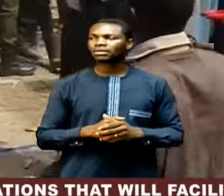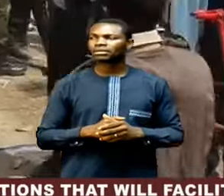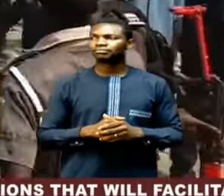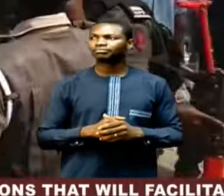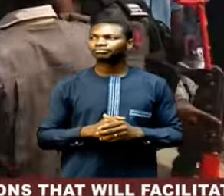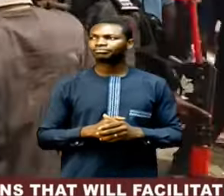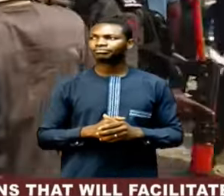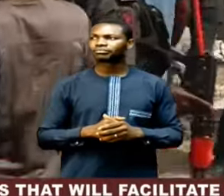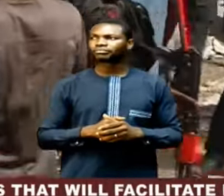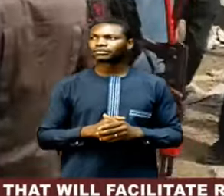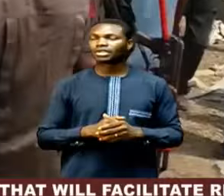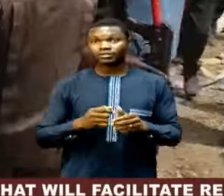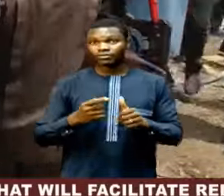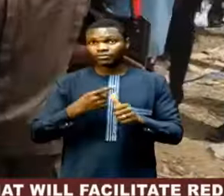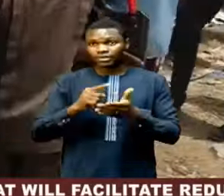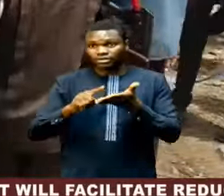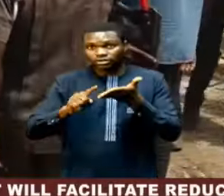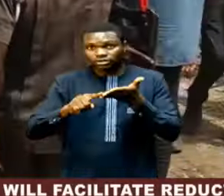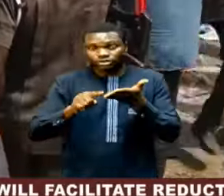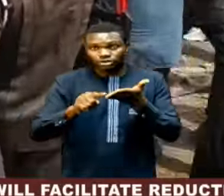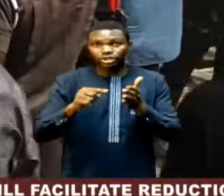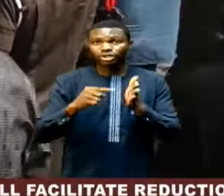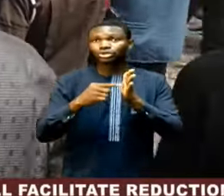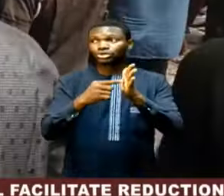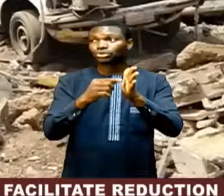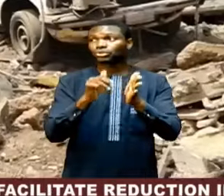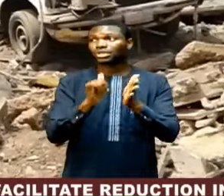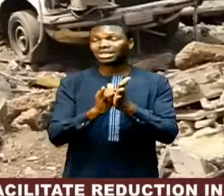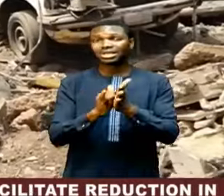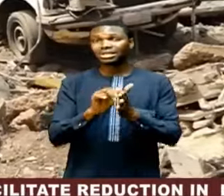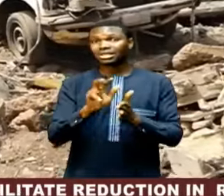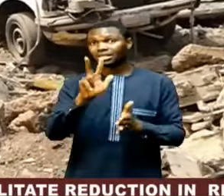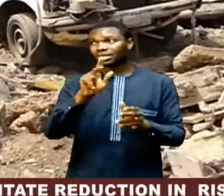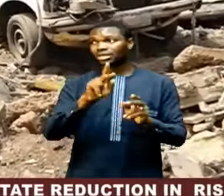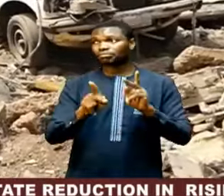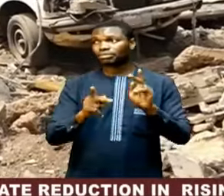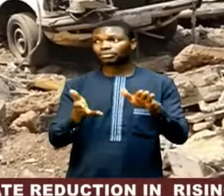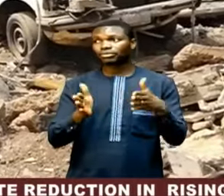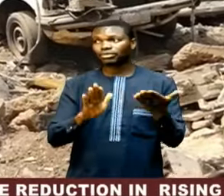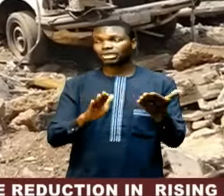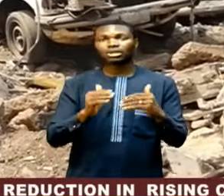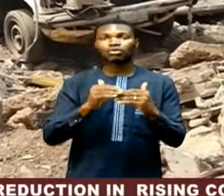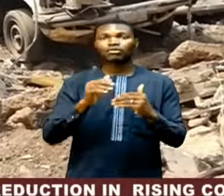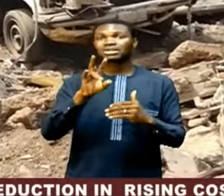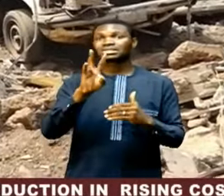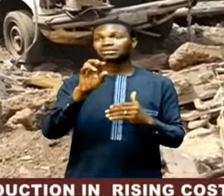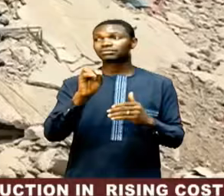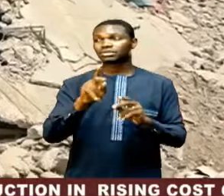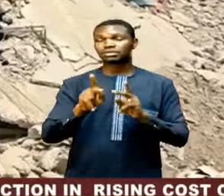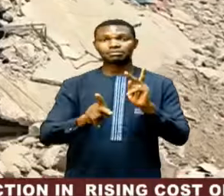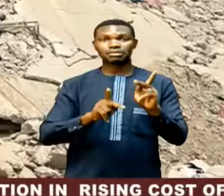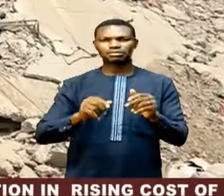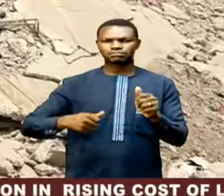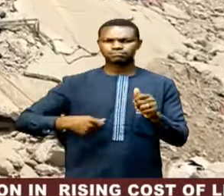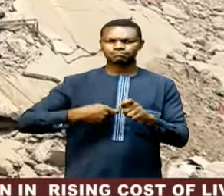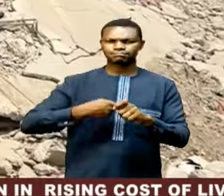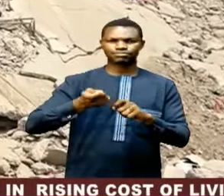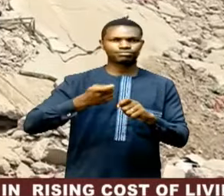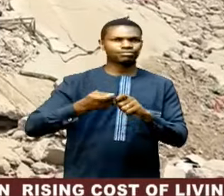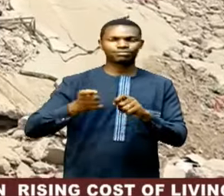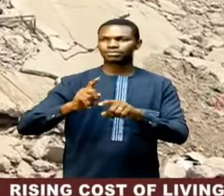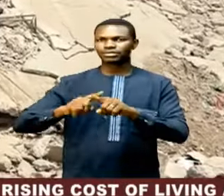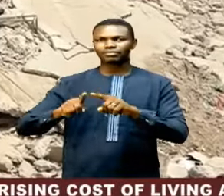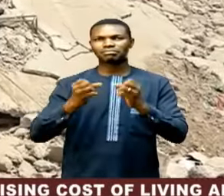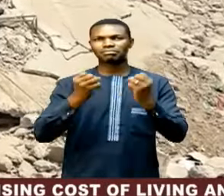Preliminary investigation revealed that three persons died and more than 70 others injured with many houses,